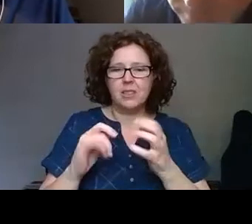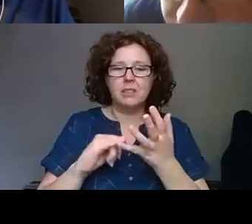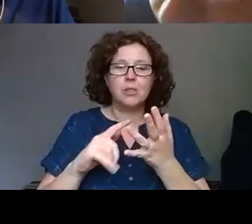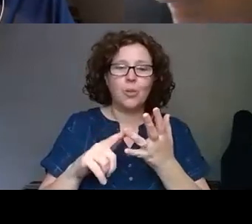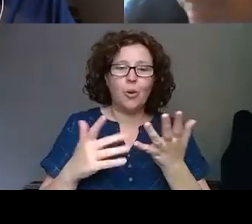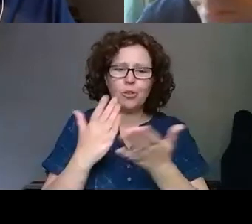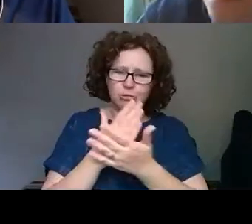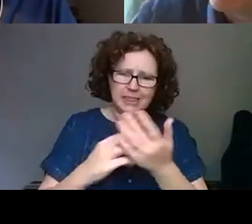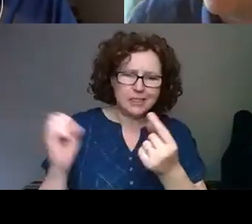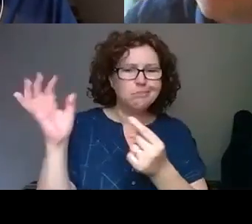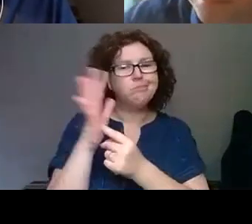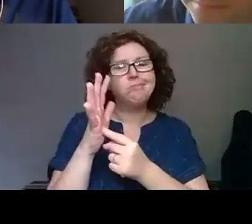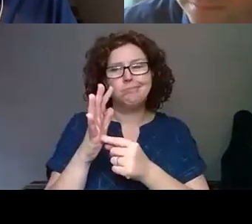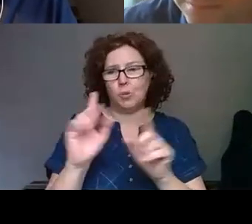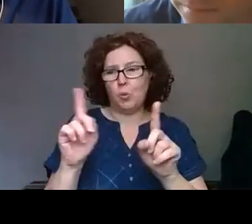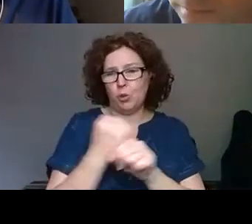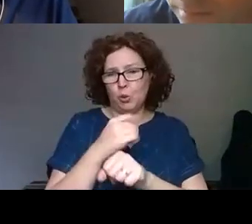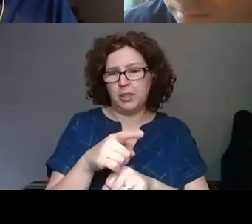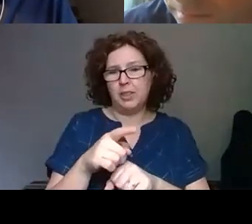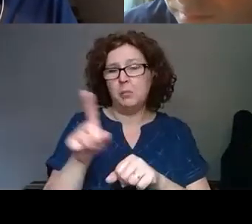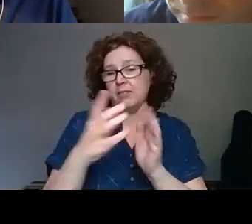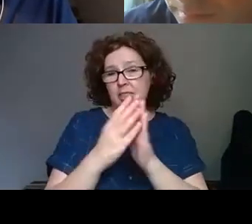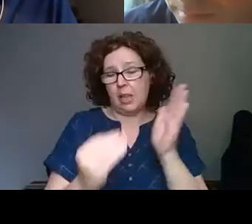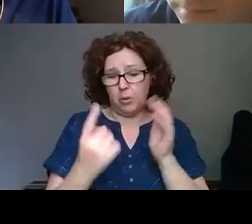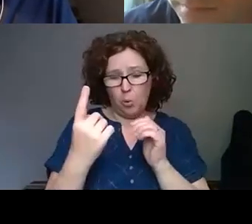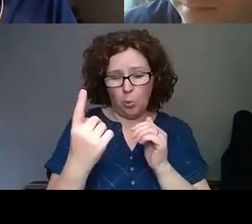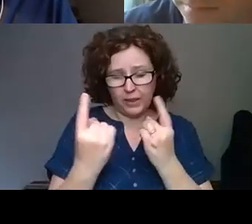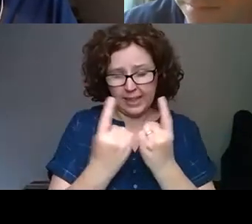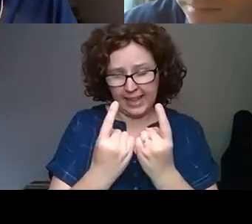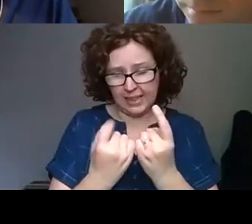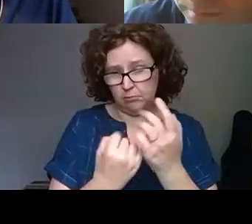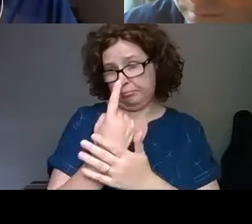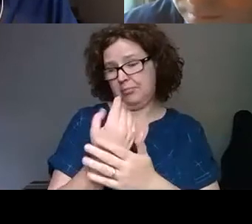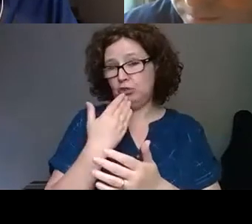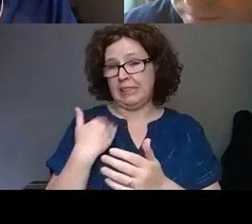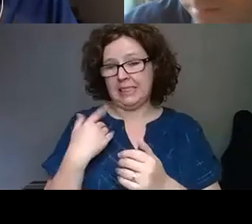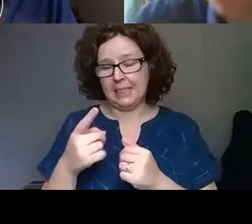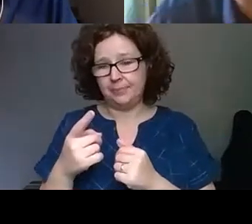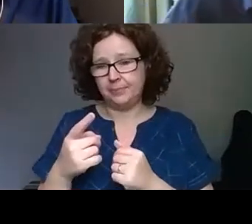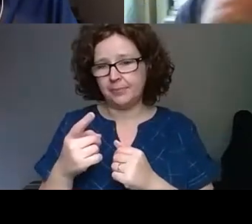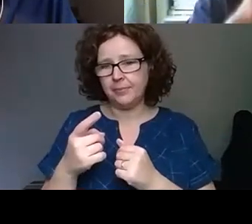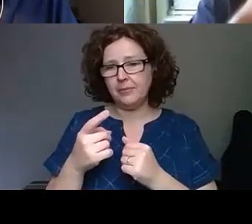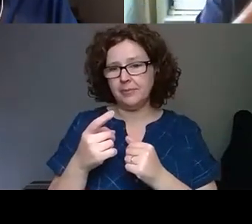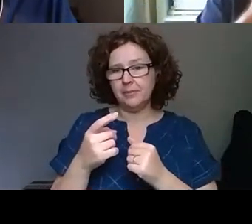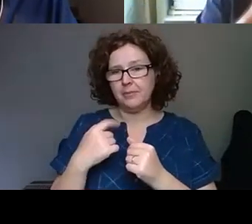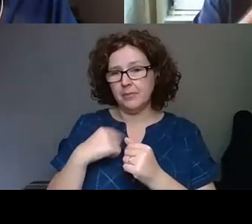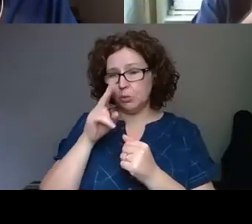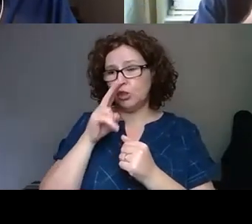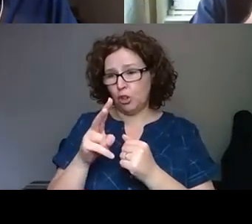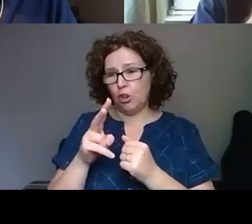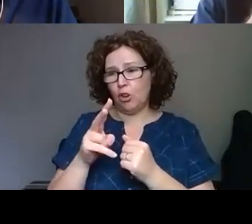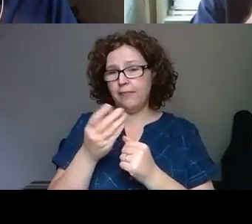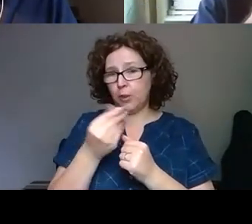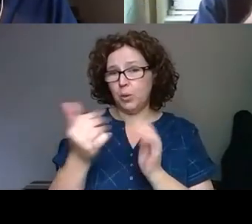in what we do. But for example, one thing that happened recently is we saw quite a few examples of